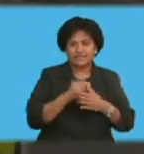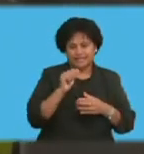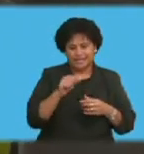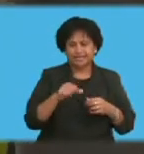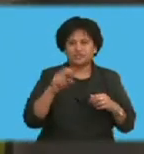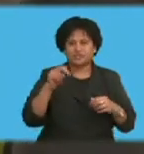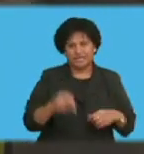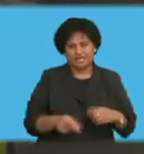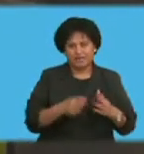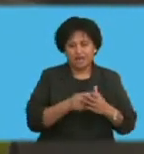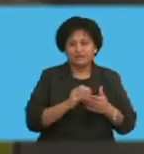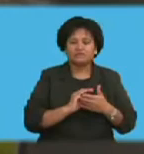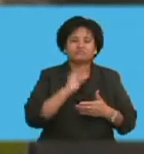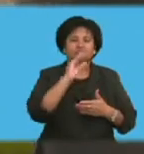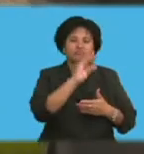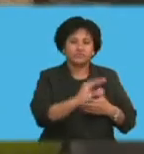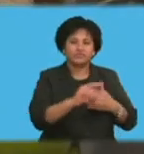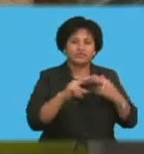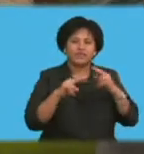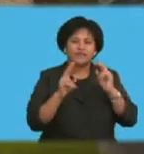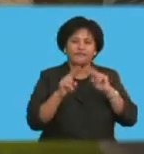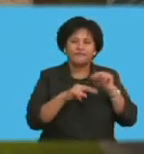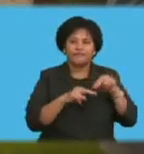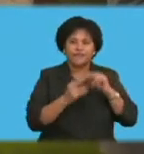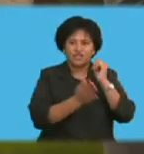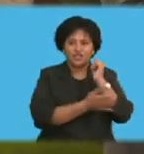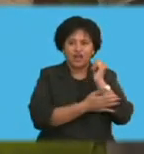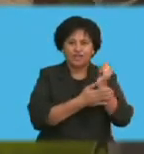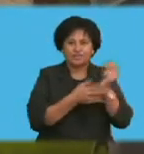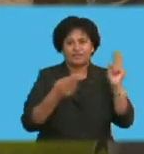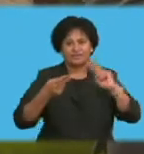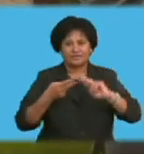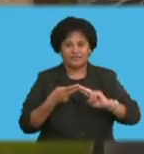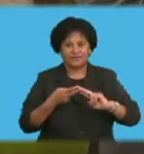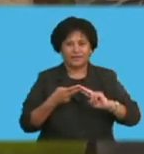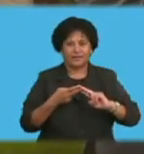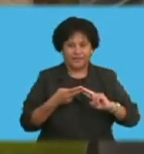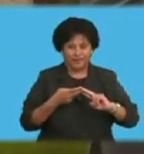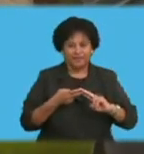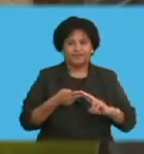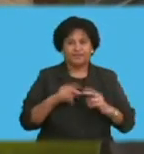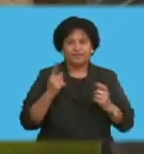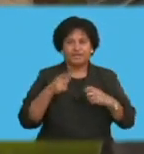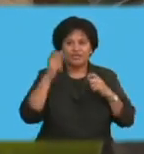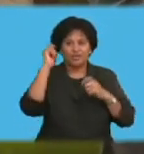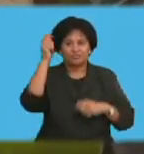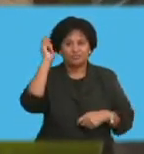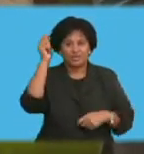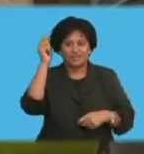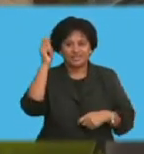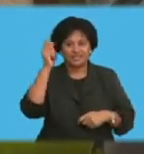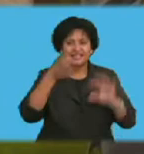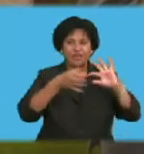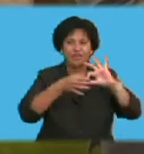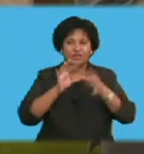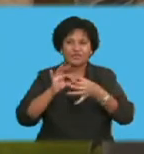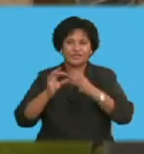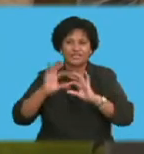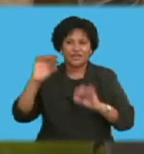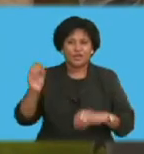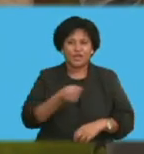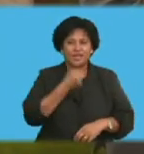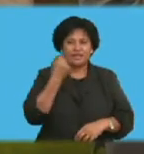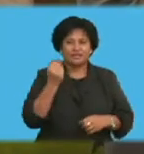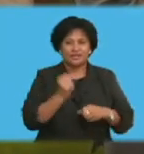to the Fiji rugby union whenever the need has arisen, including, for example, our successful bid at the Olympics, where we won the gold medal. And, of course,